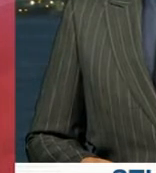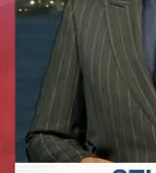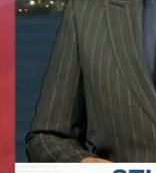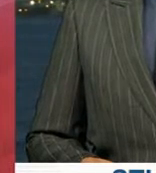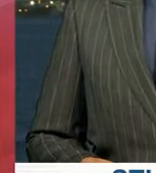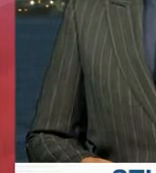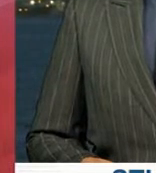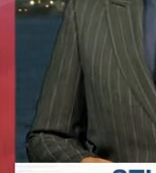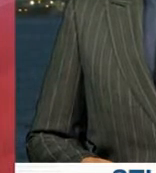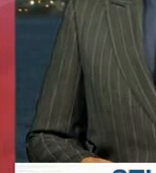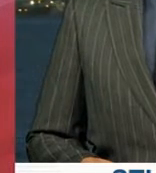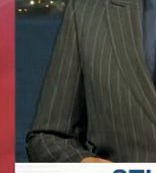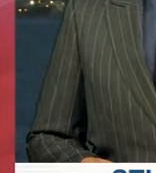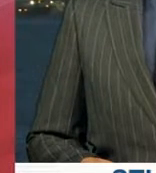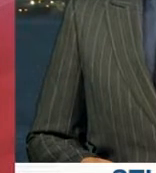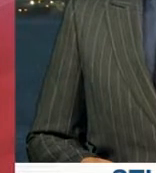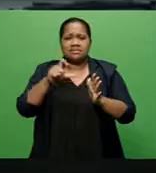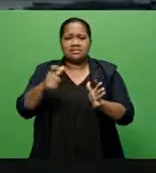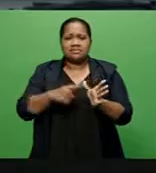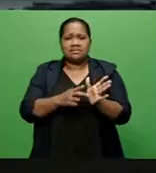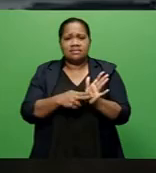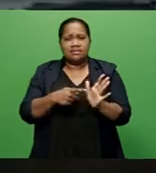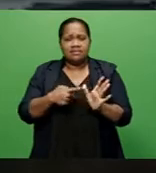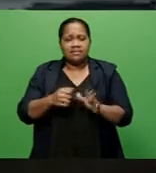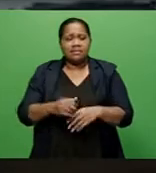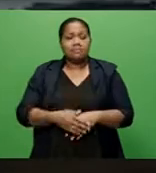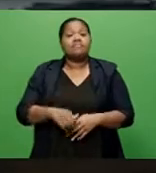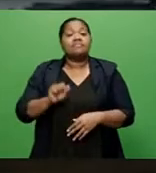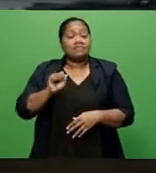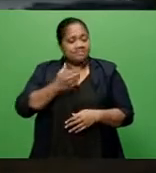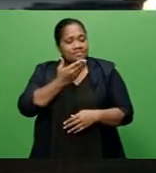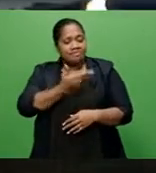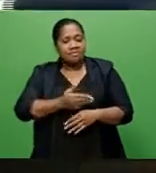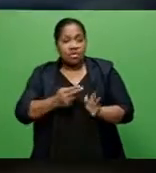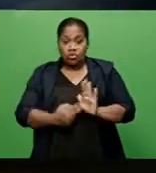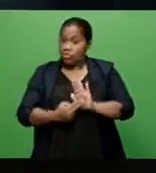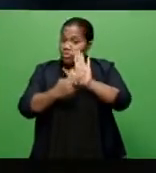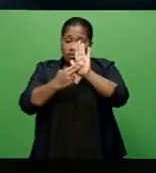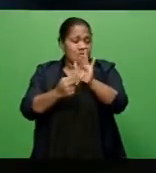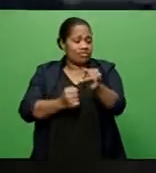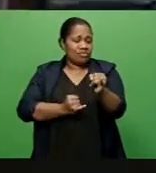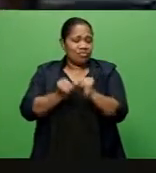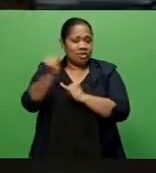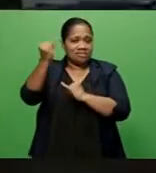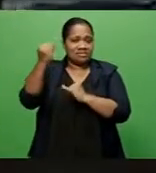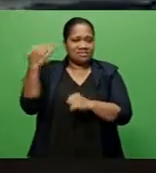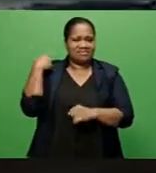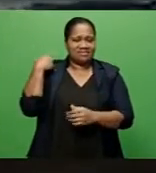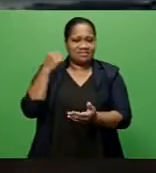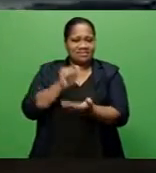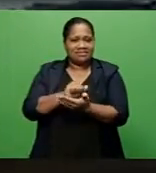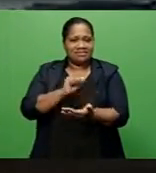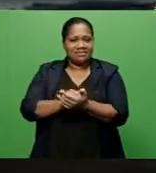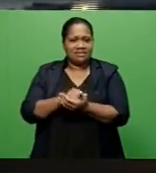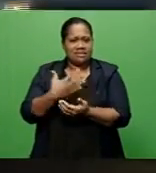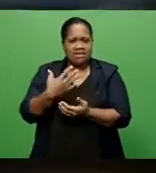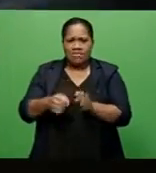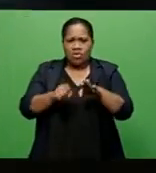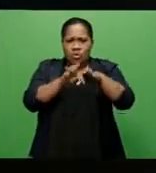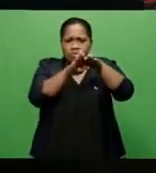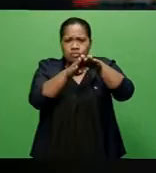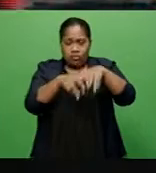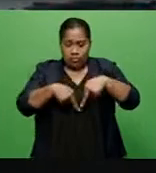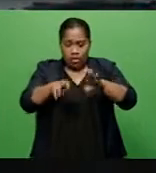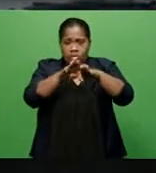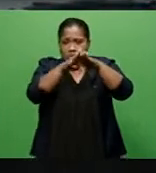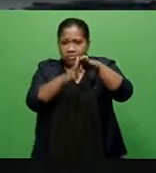assessment of roads post-TCANA? Edwin, the Northern Division is the worst affected, with multiple number of slips cutting the access